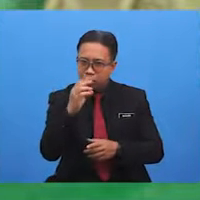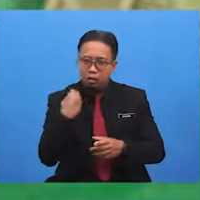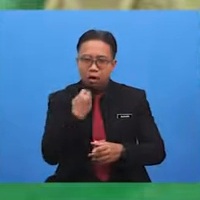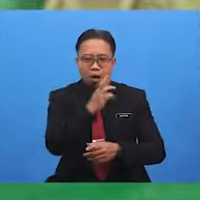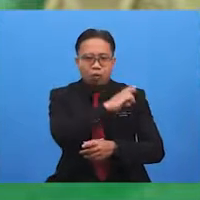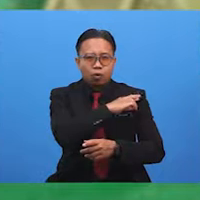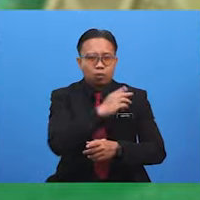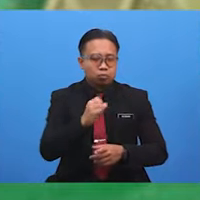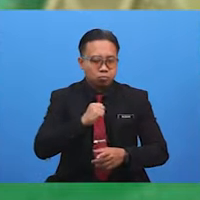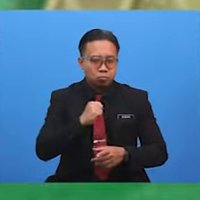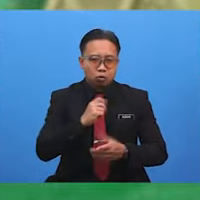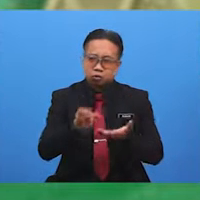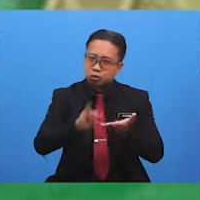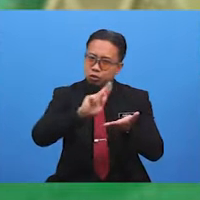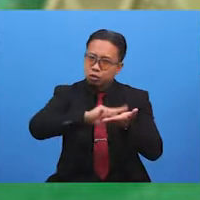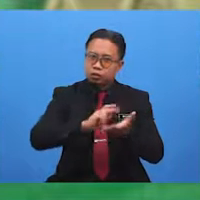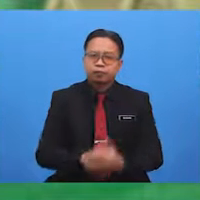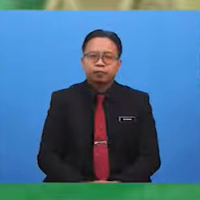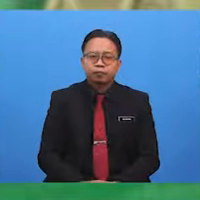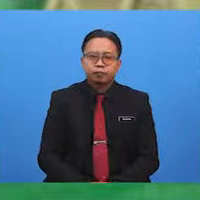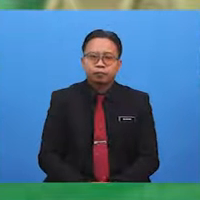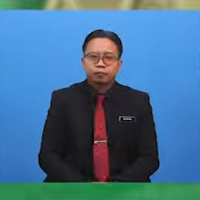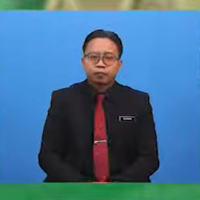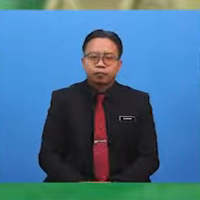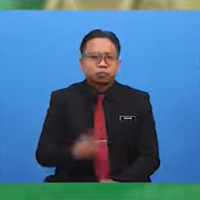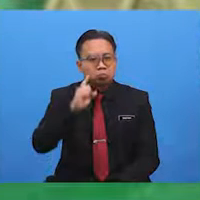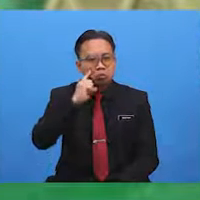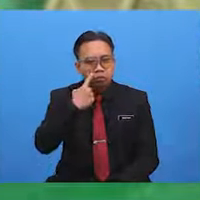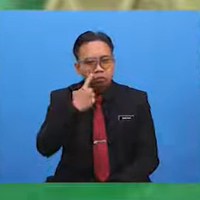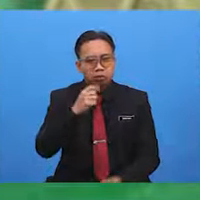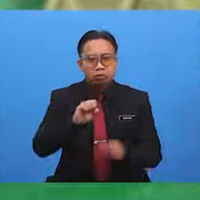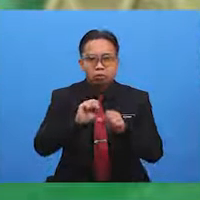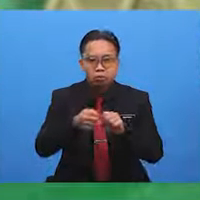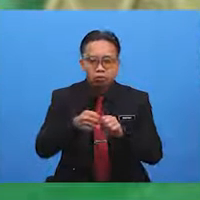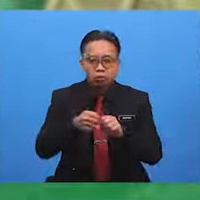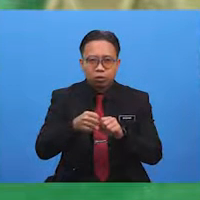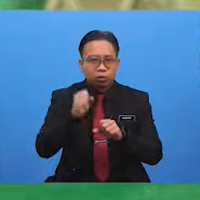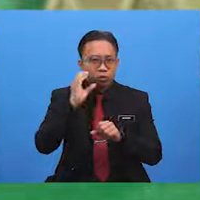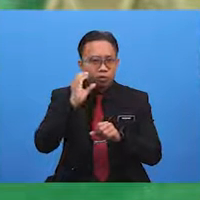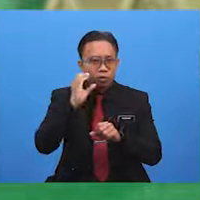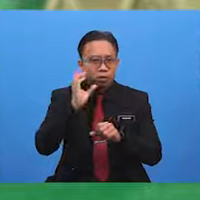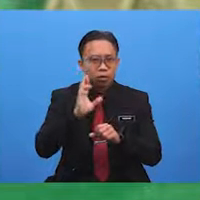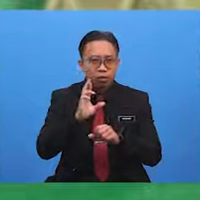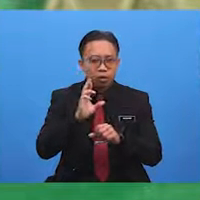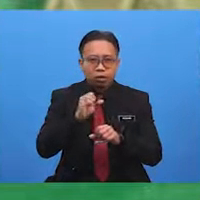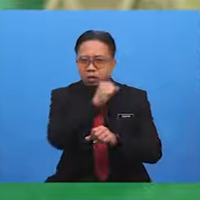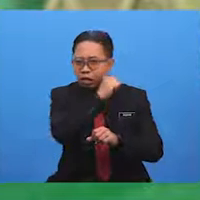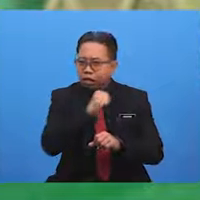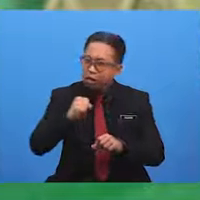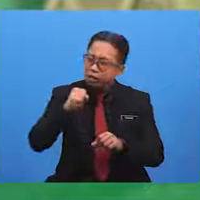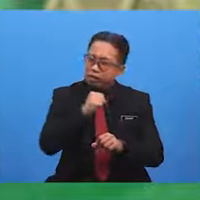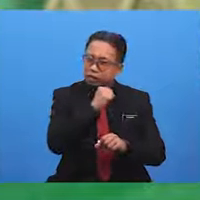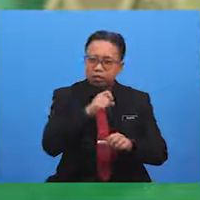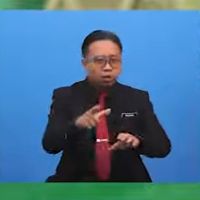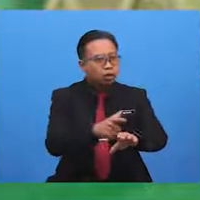kitchen. We were quite bored, so Catherine sang a song from our campfire night